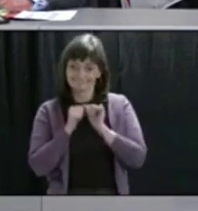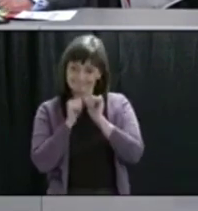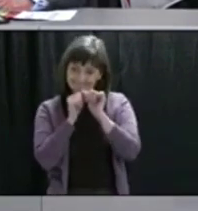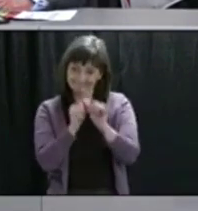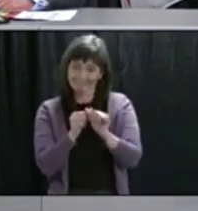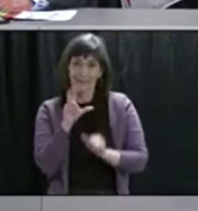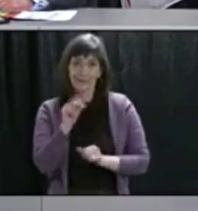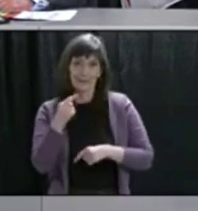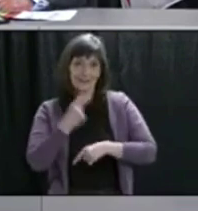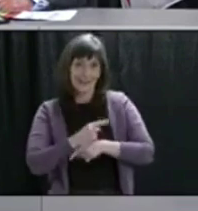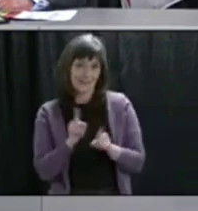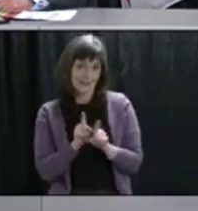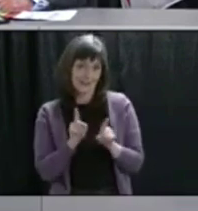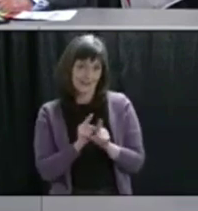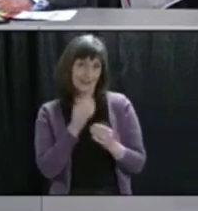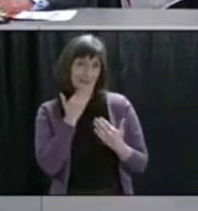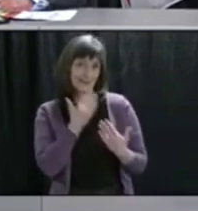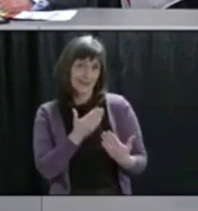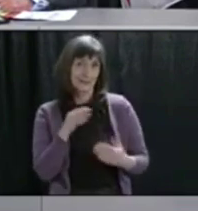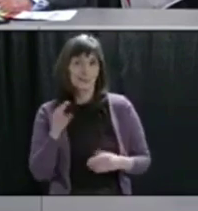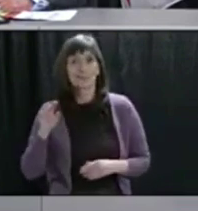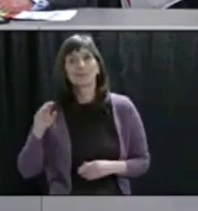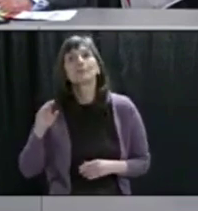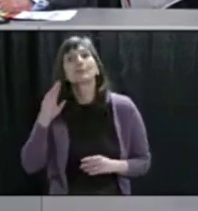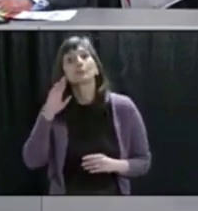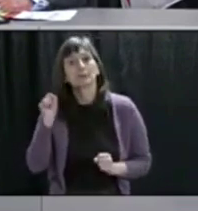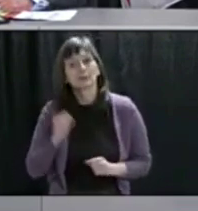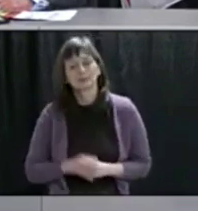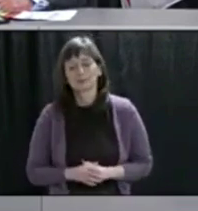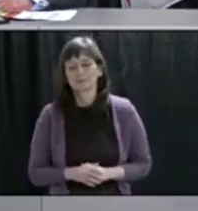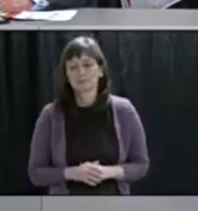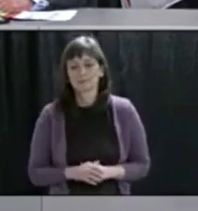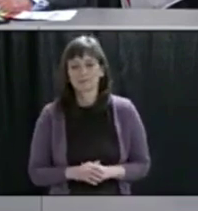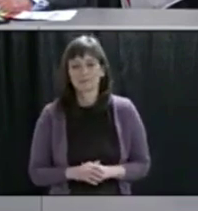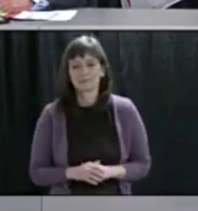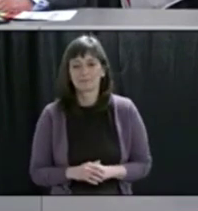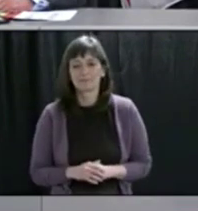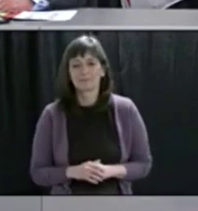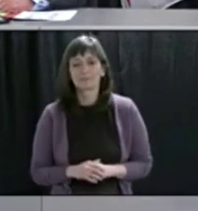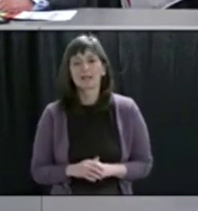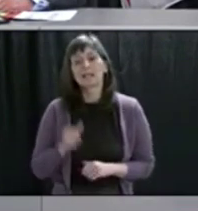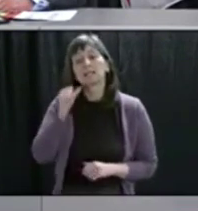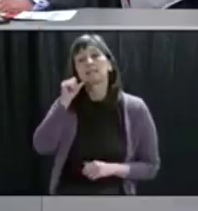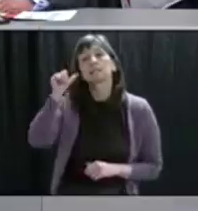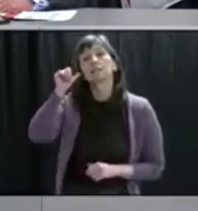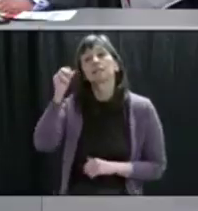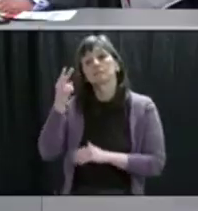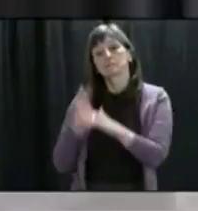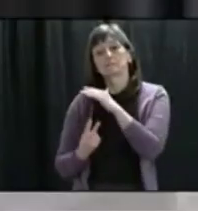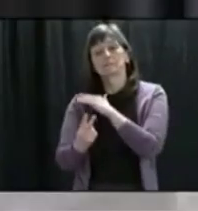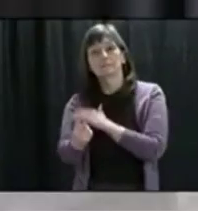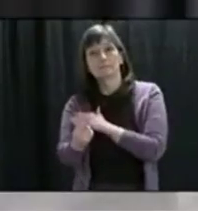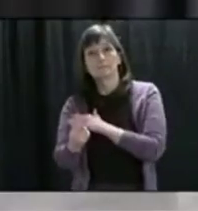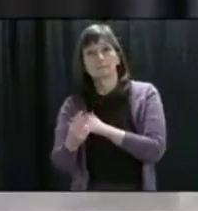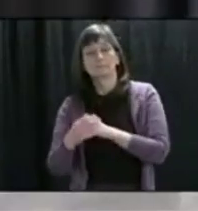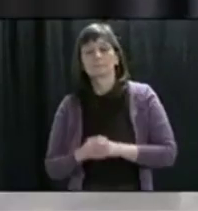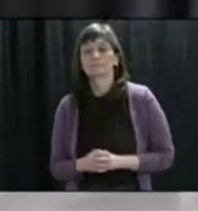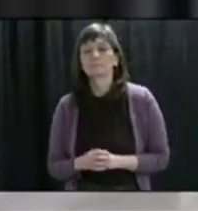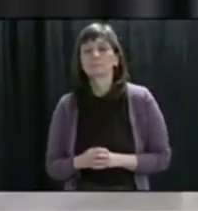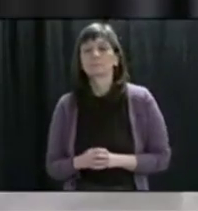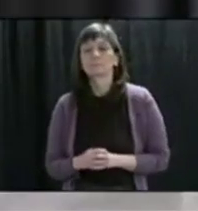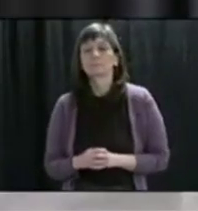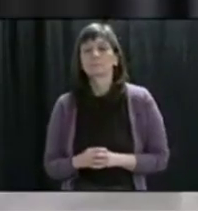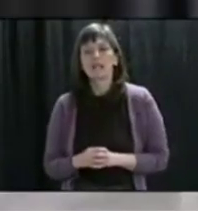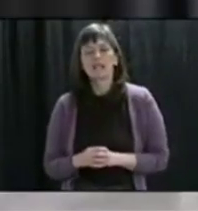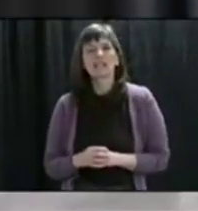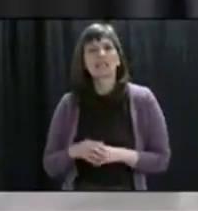30 days. Thank you very much. The projections we heard from Dr. Rahman yesterday are